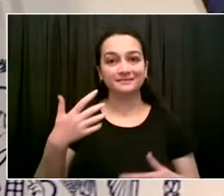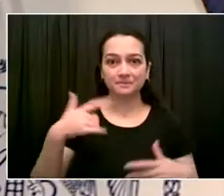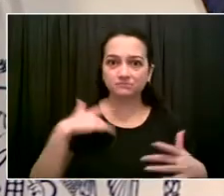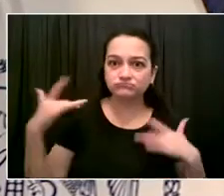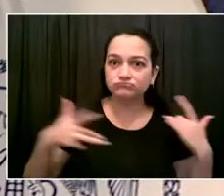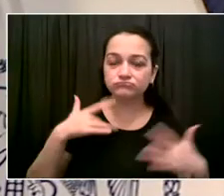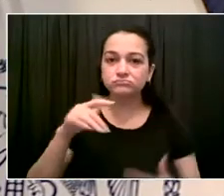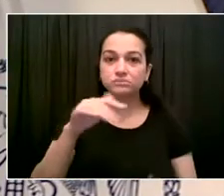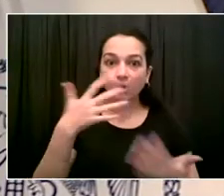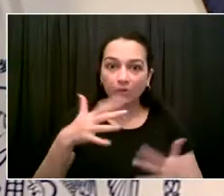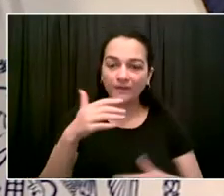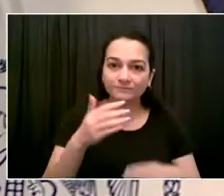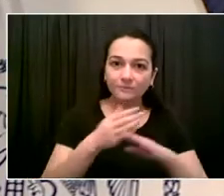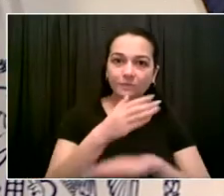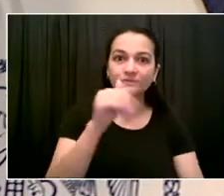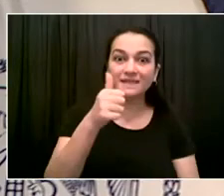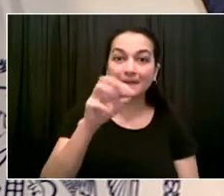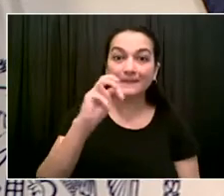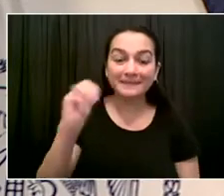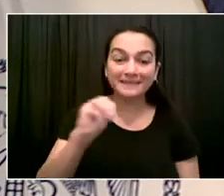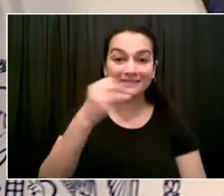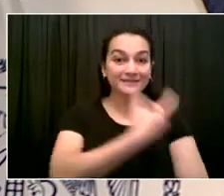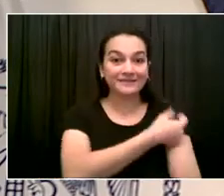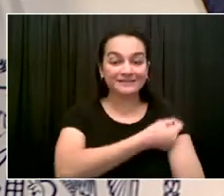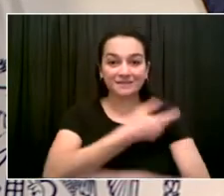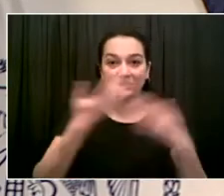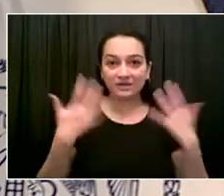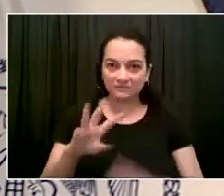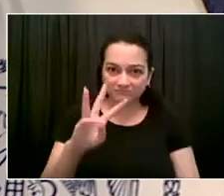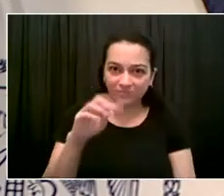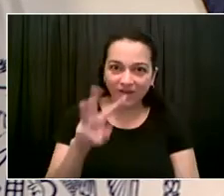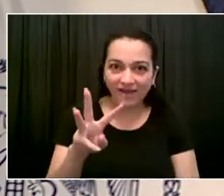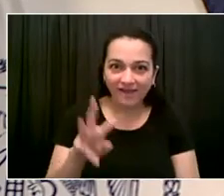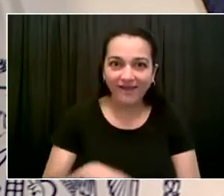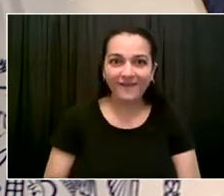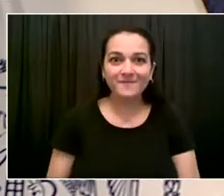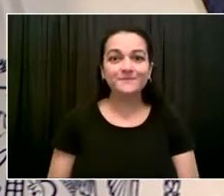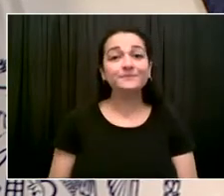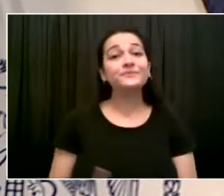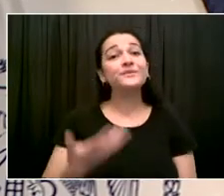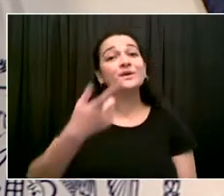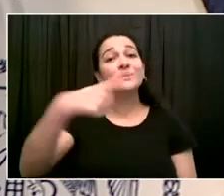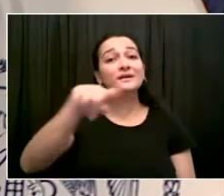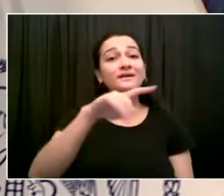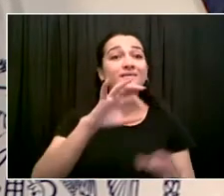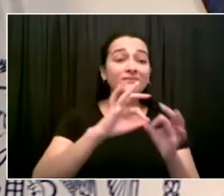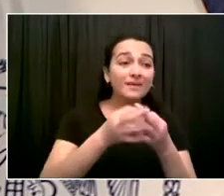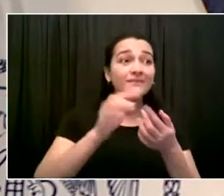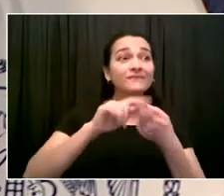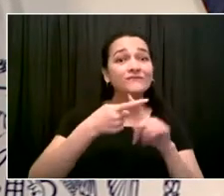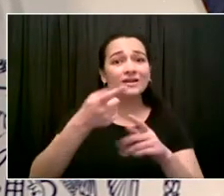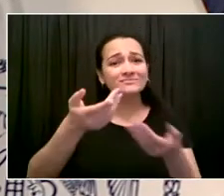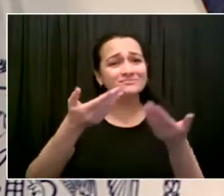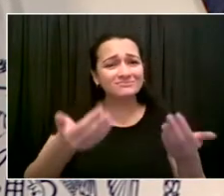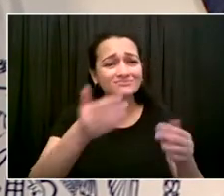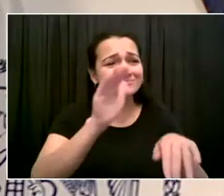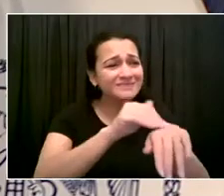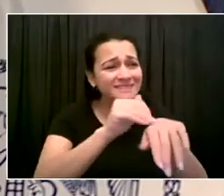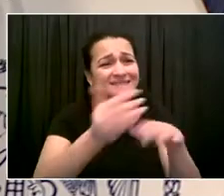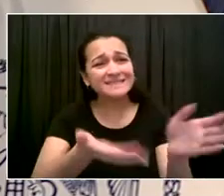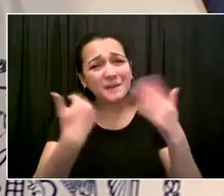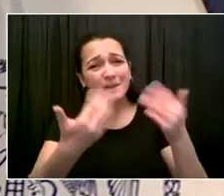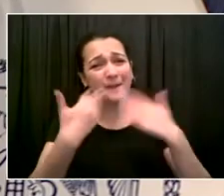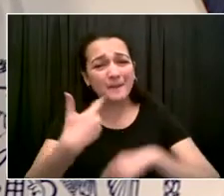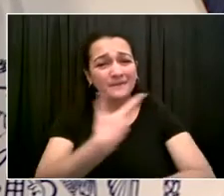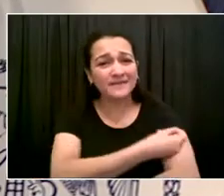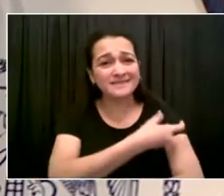a parent that your kids are vaccinated ahead of school, if they're 12 years and older, let's get this right. This is a watershed